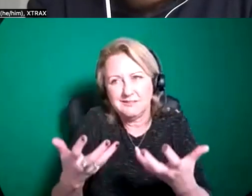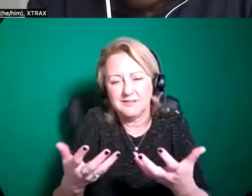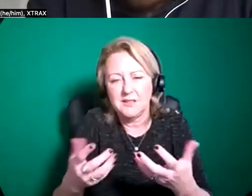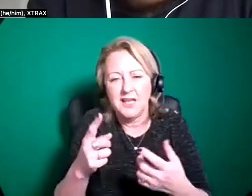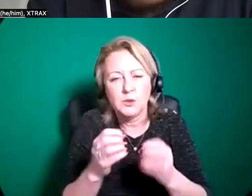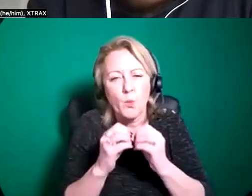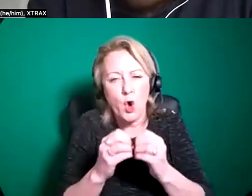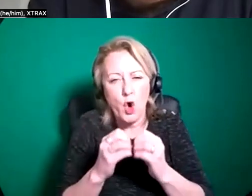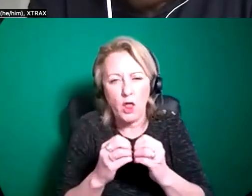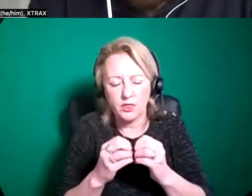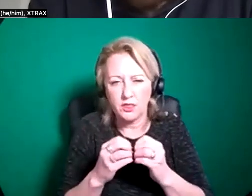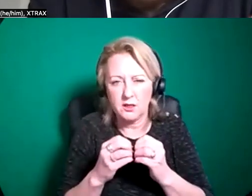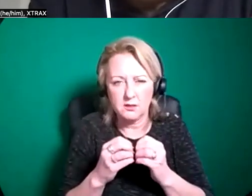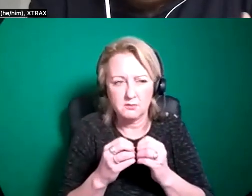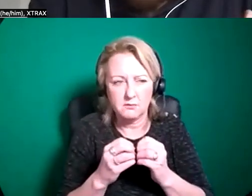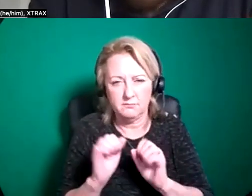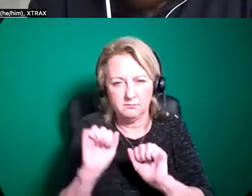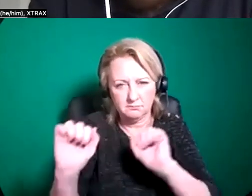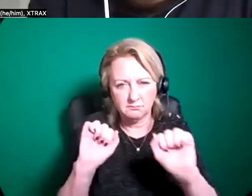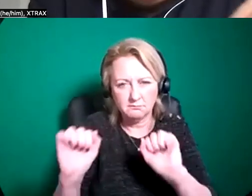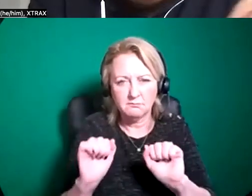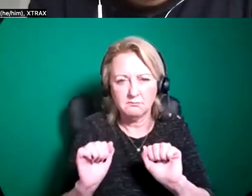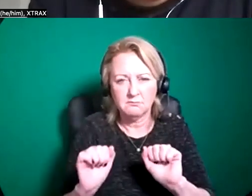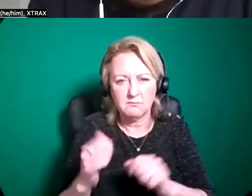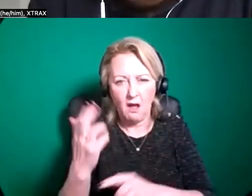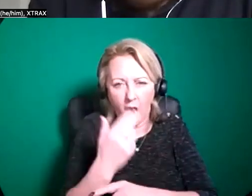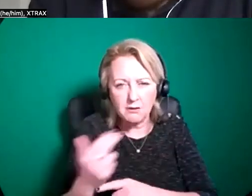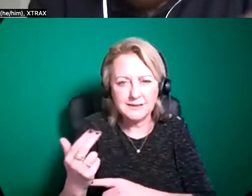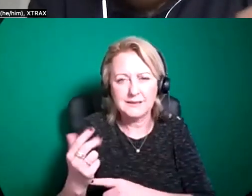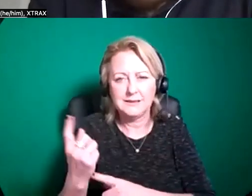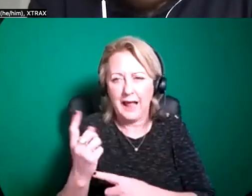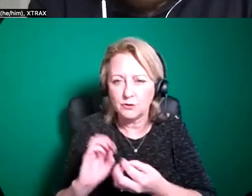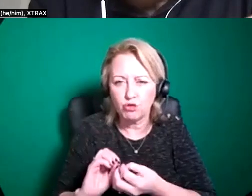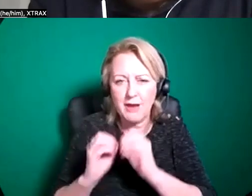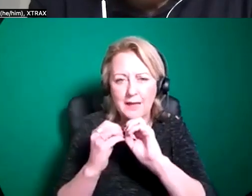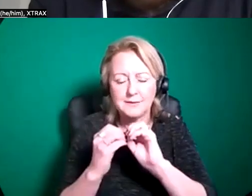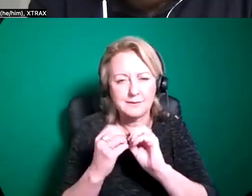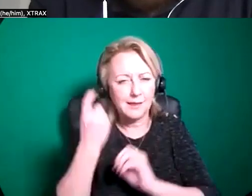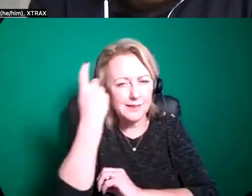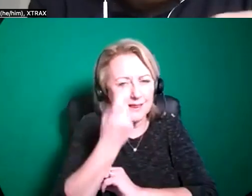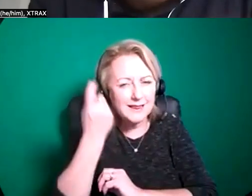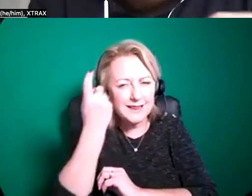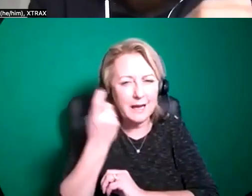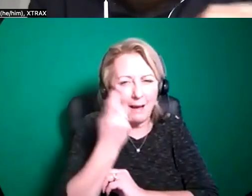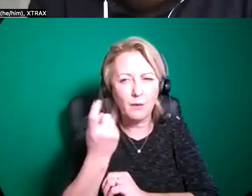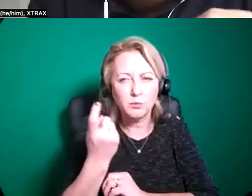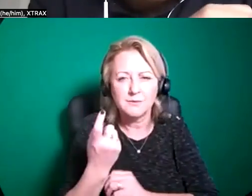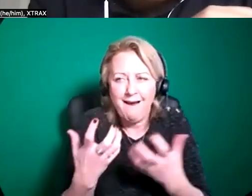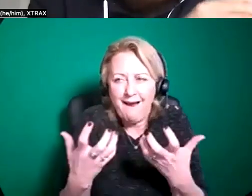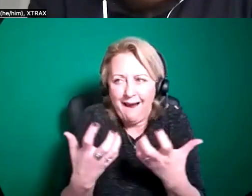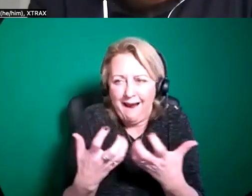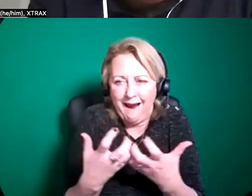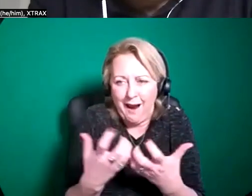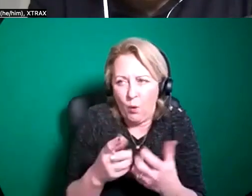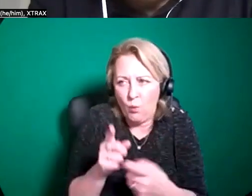worthwhile um artists and creatives thinking about the practicalities of how you're going